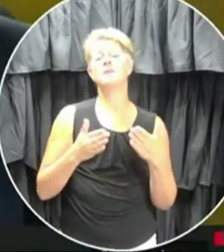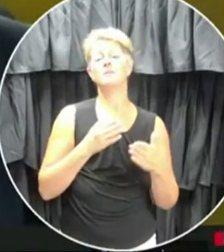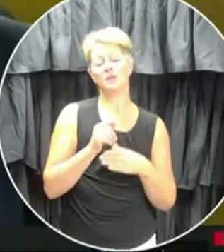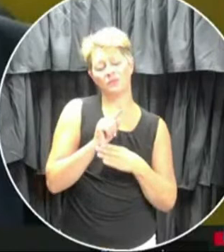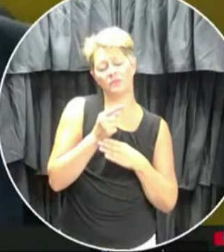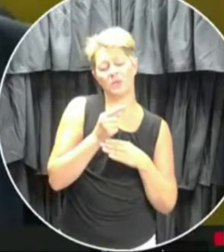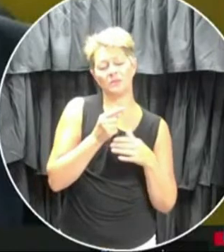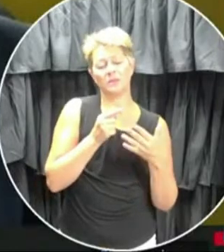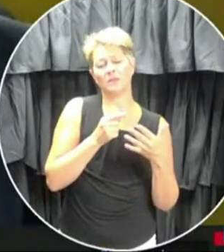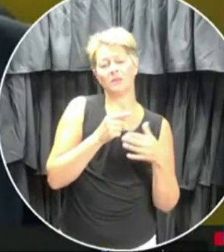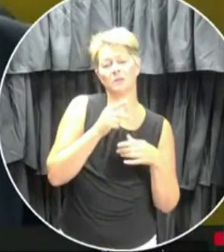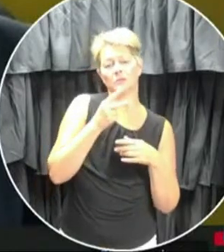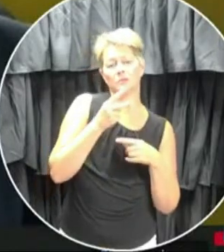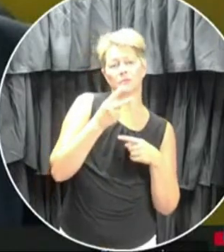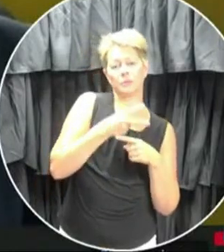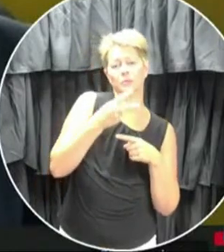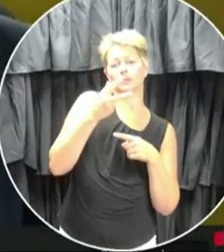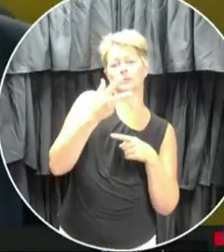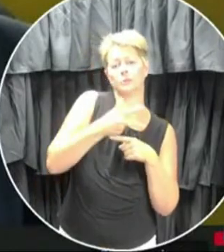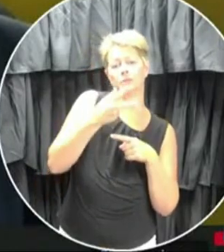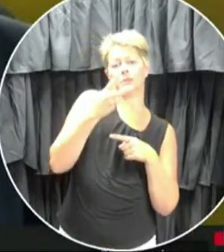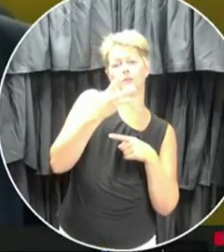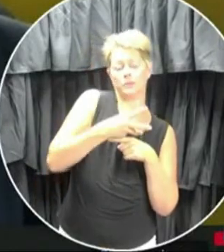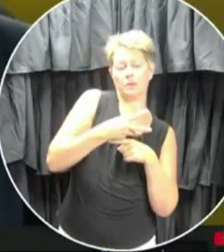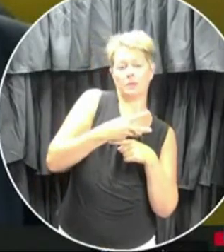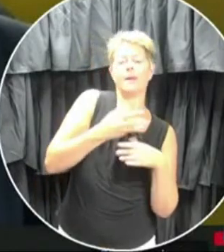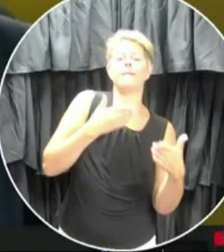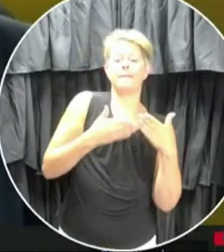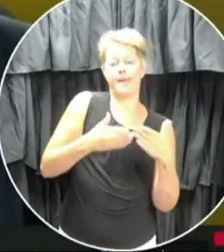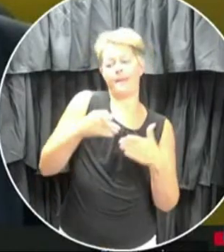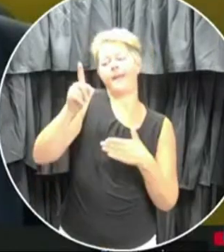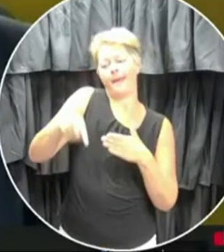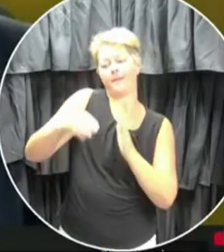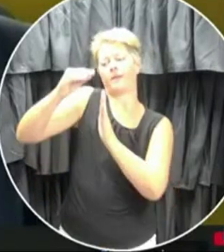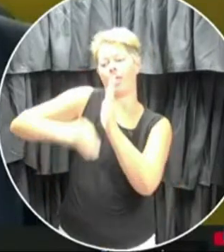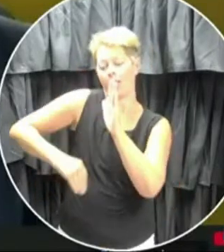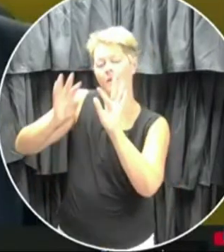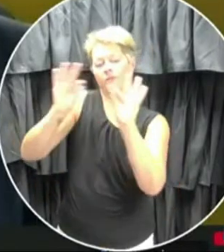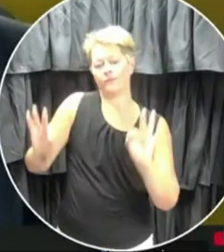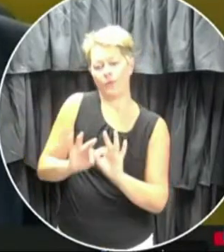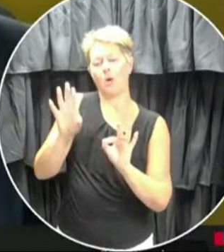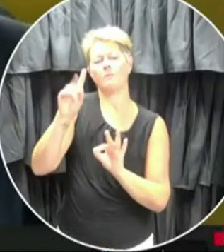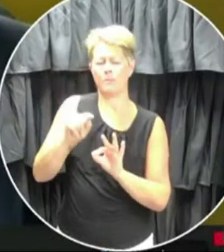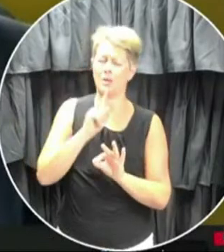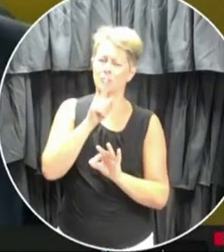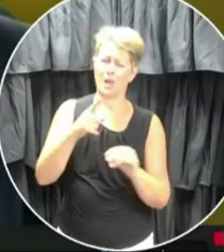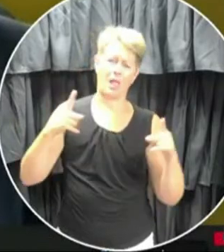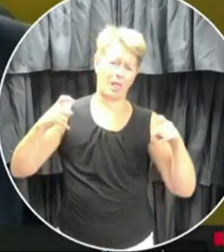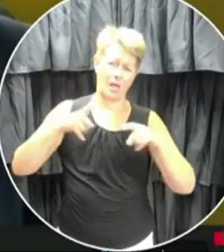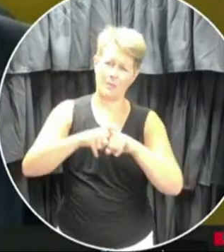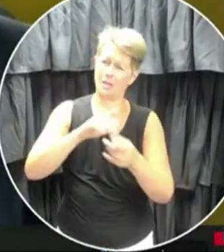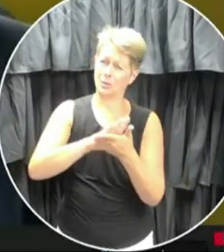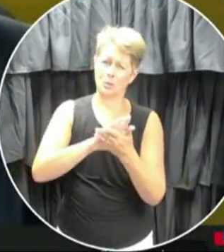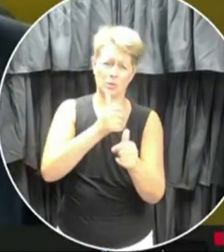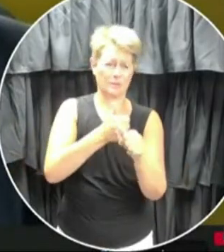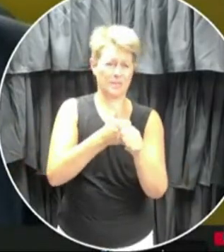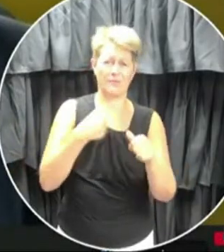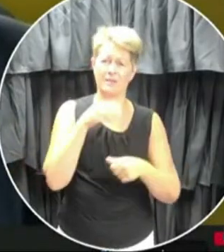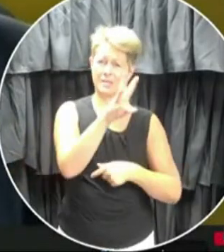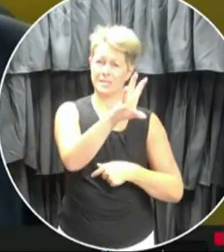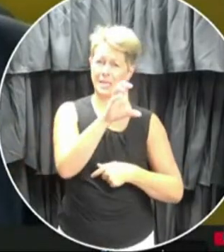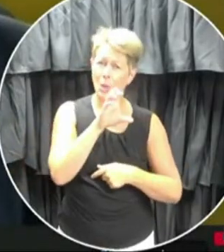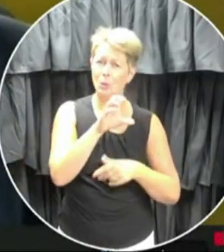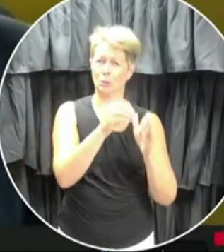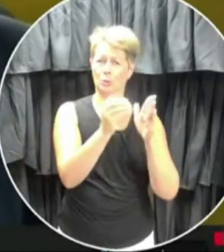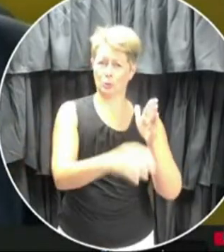in the early days of actually doing a form. But that gets complex. You know, you've got schools with 600 students coming in with pieces of paper.